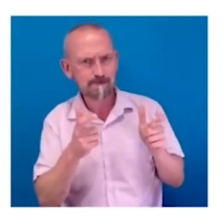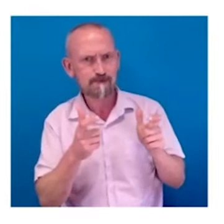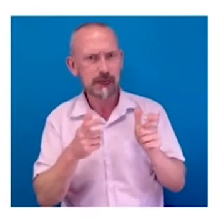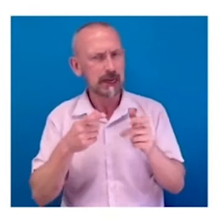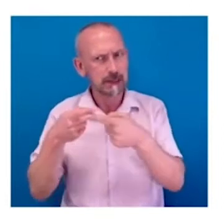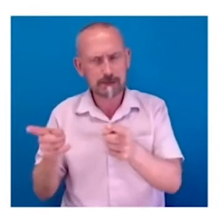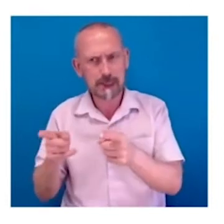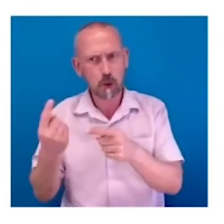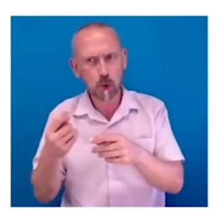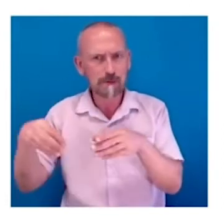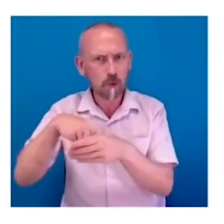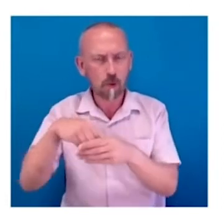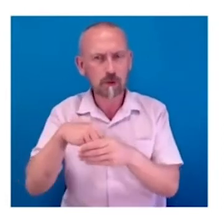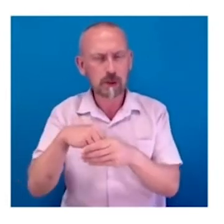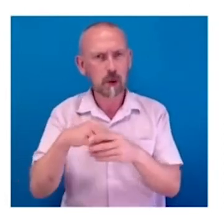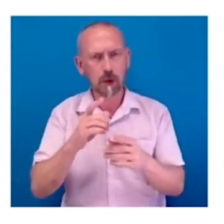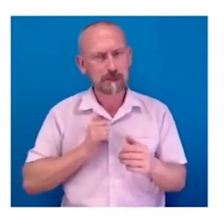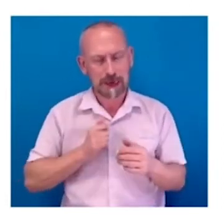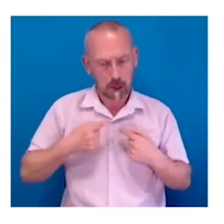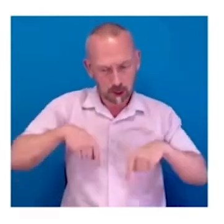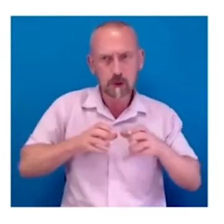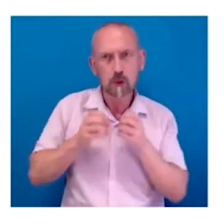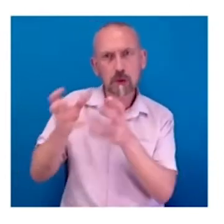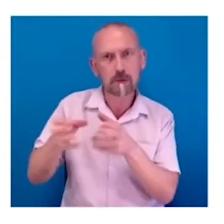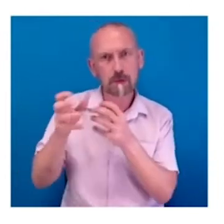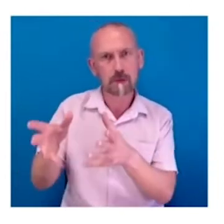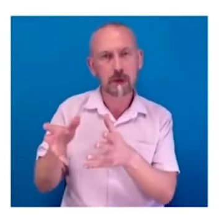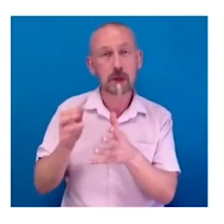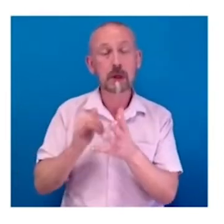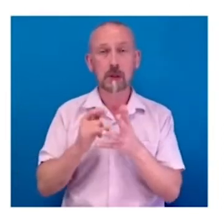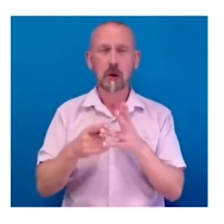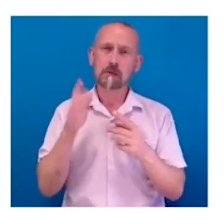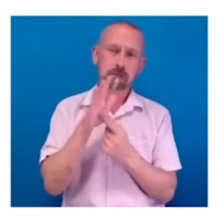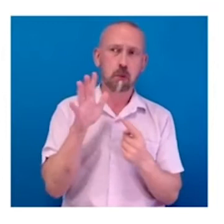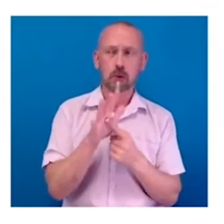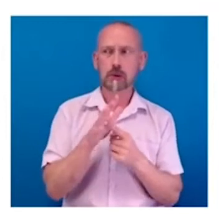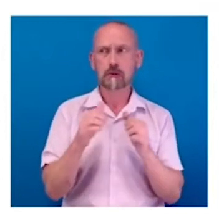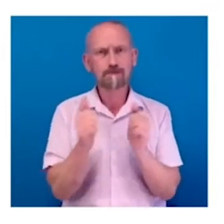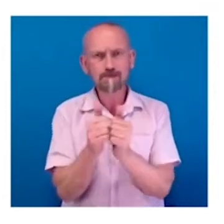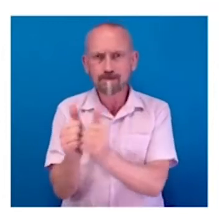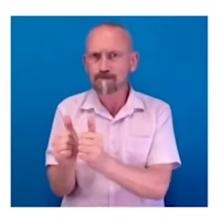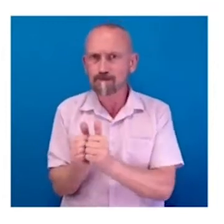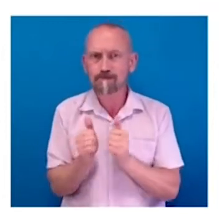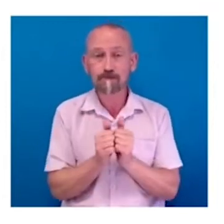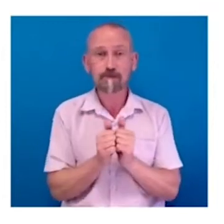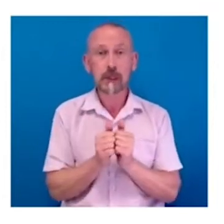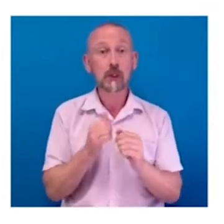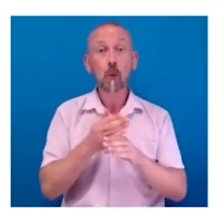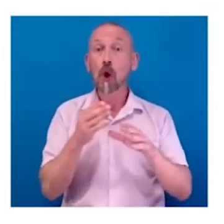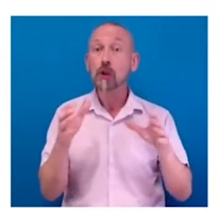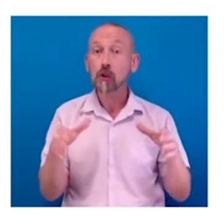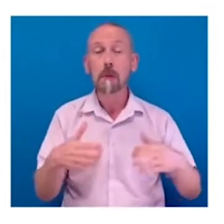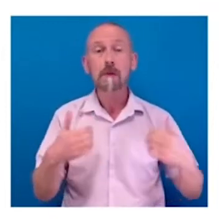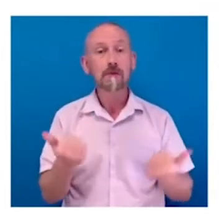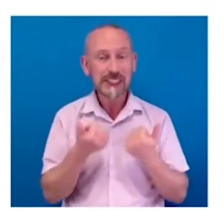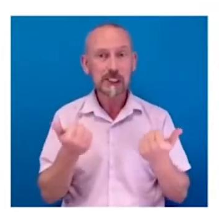With all these workshops then done, we finalized a brief, which